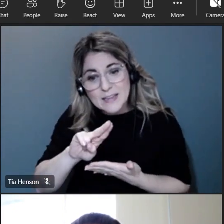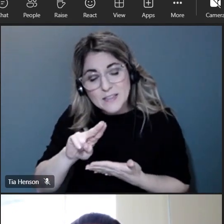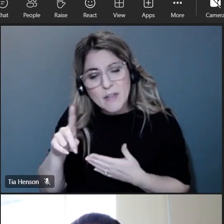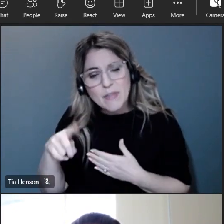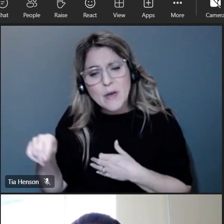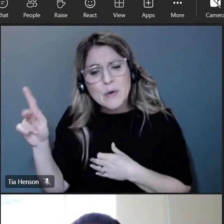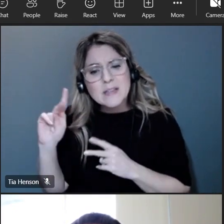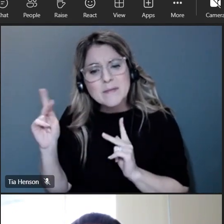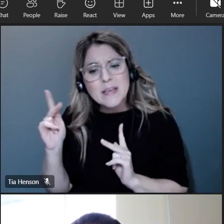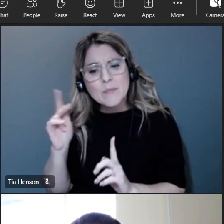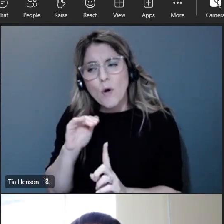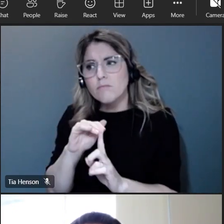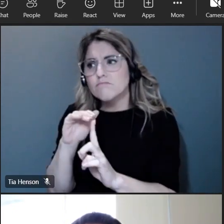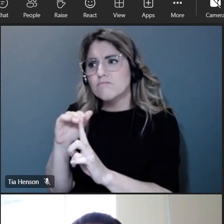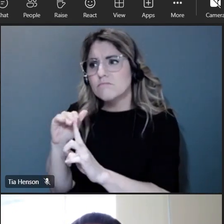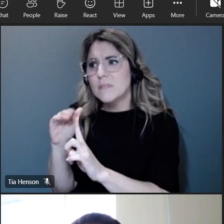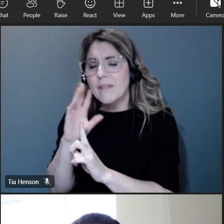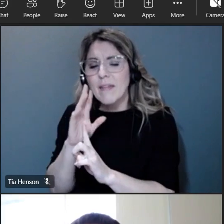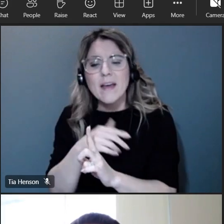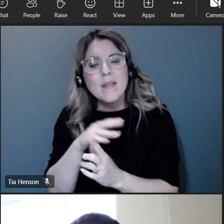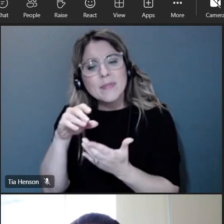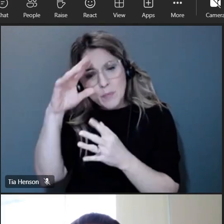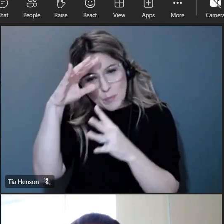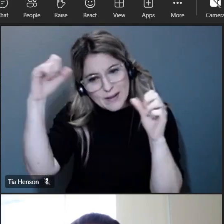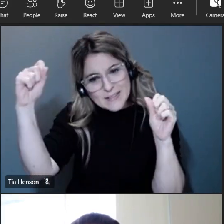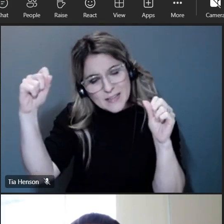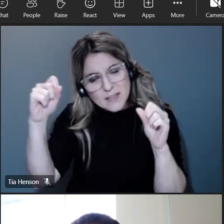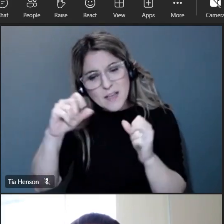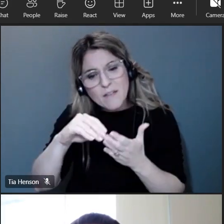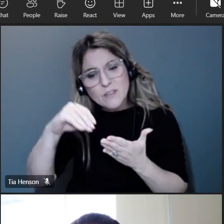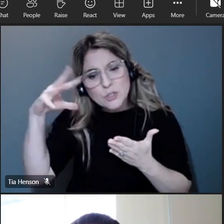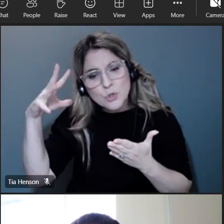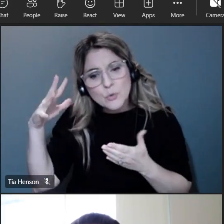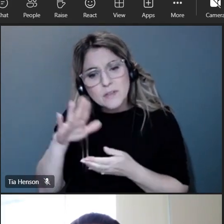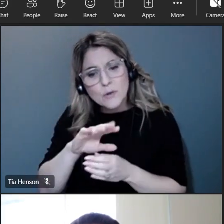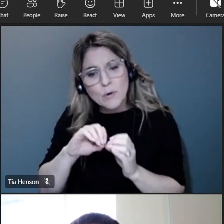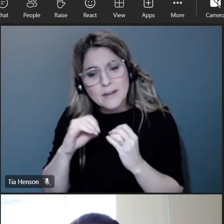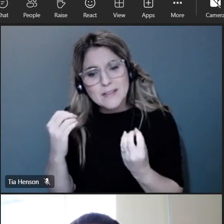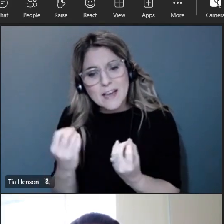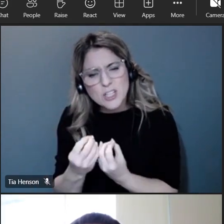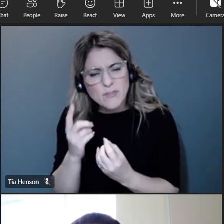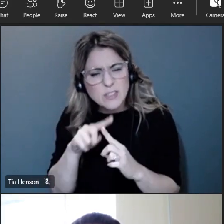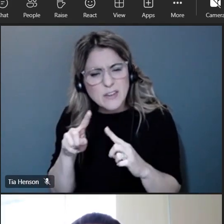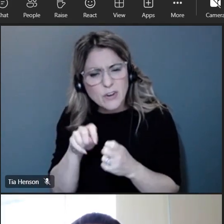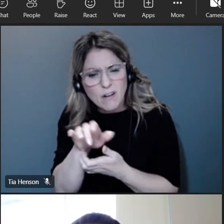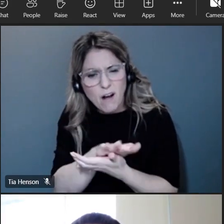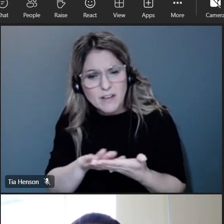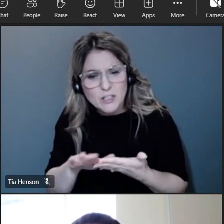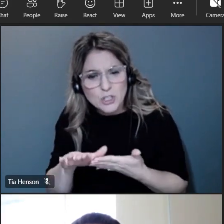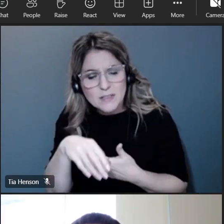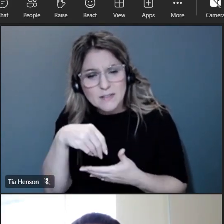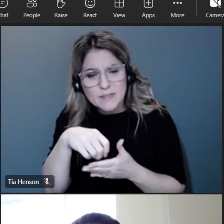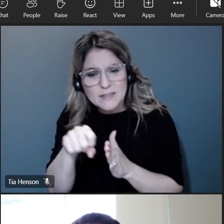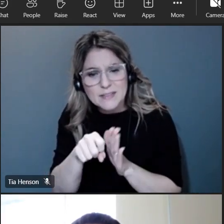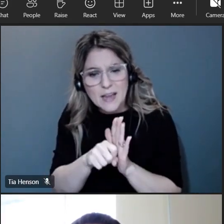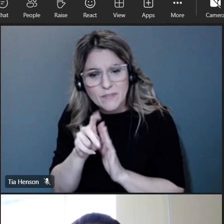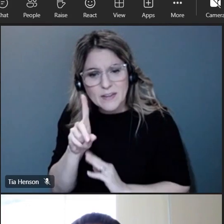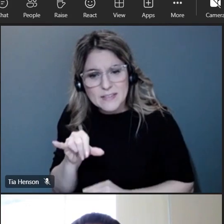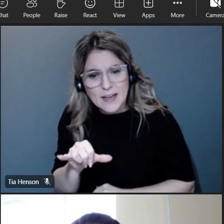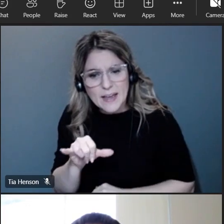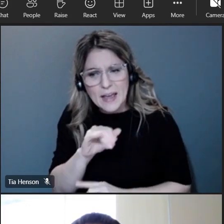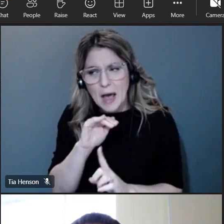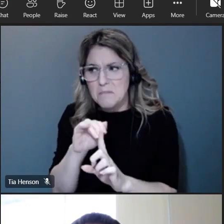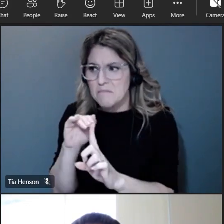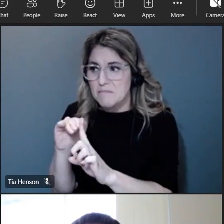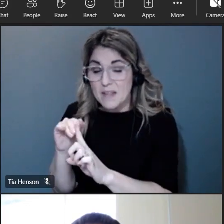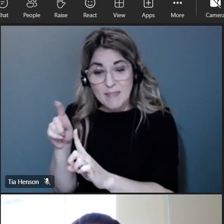people that are uh presidents of student organizations at uh the colleges and universities in the state um and they were excited about that